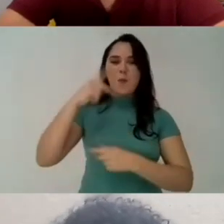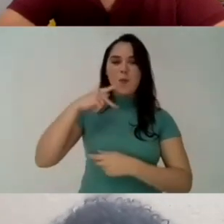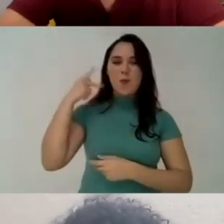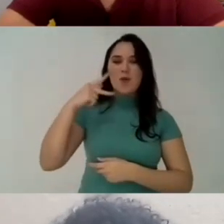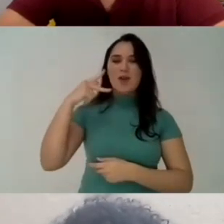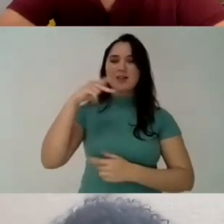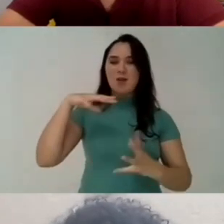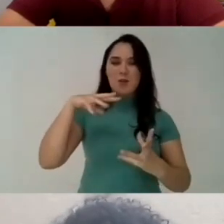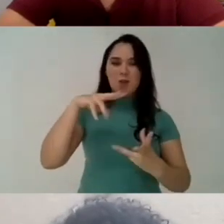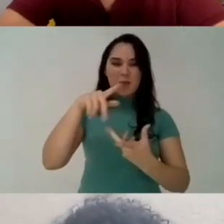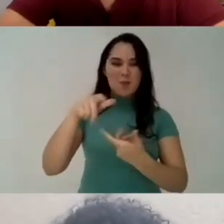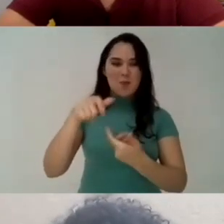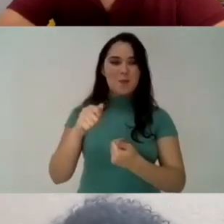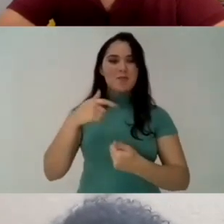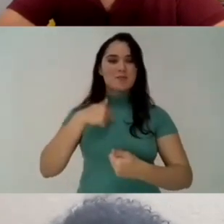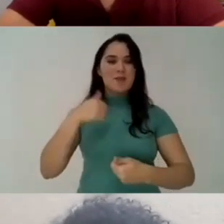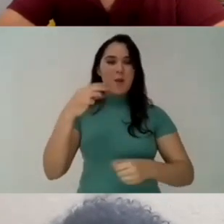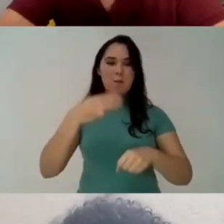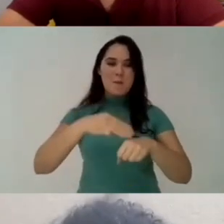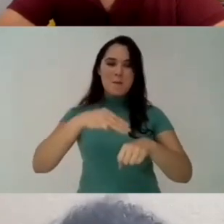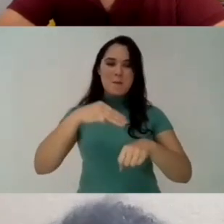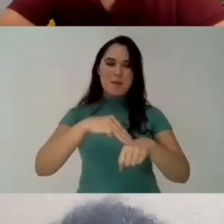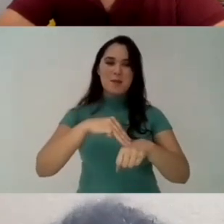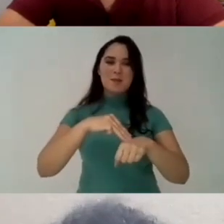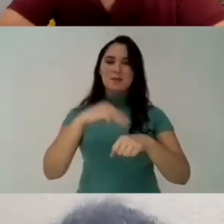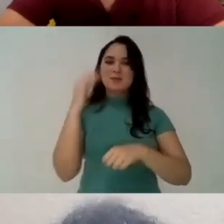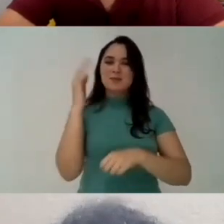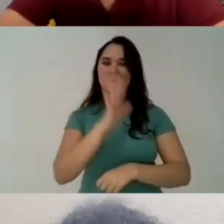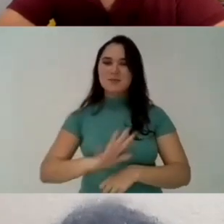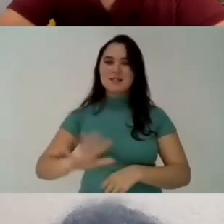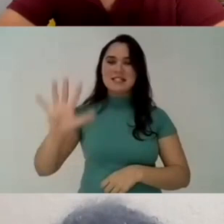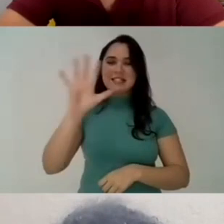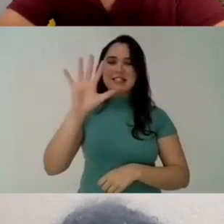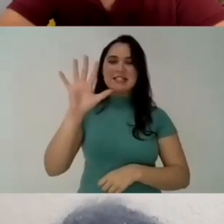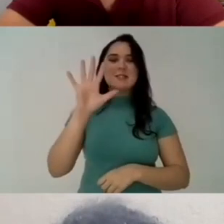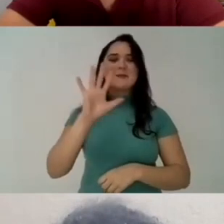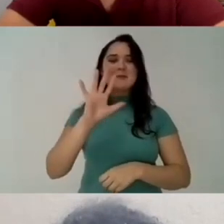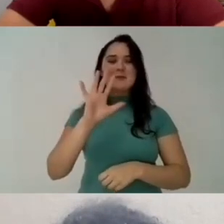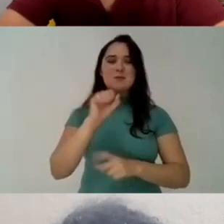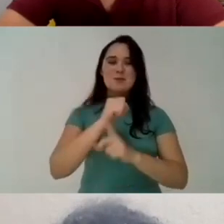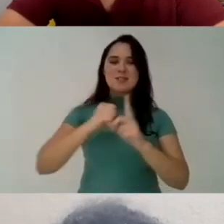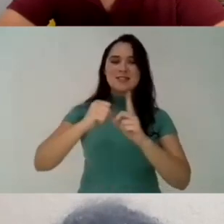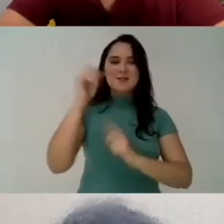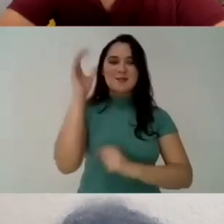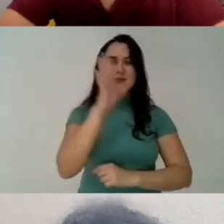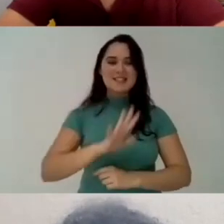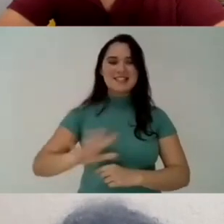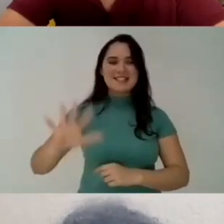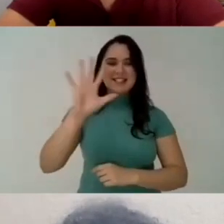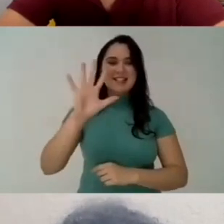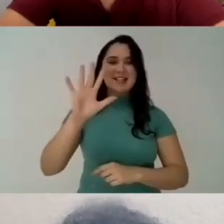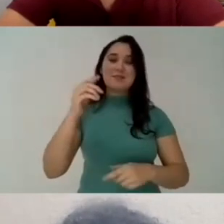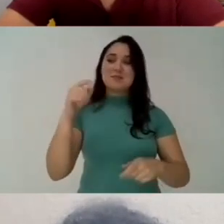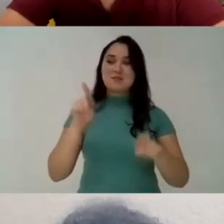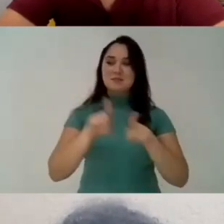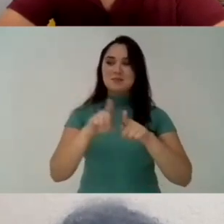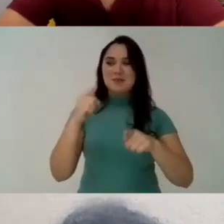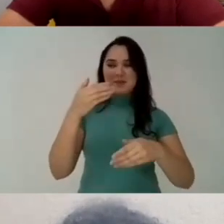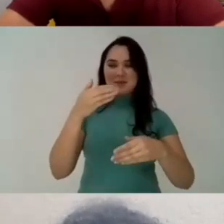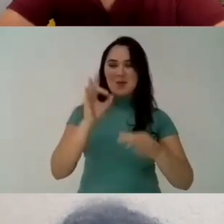Vinicius and I am a graduate student in political philosophy and economics